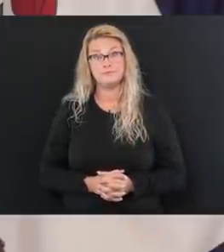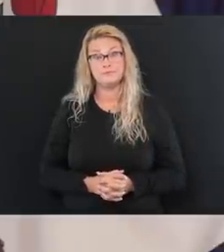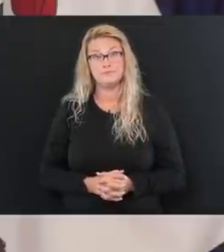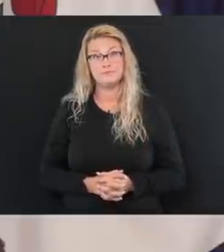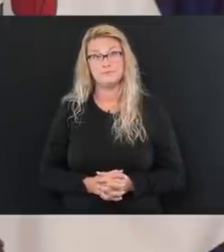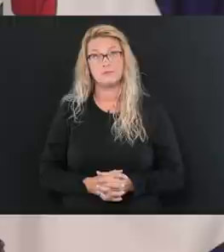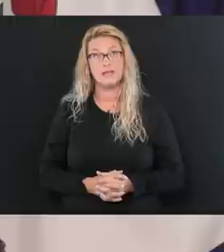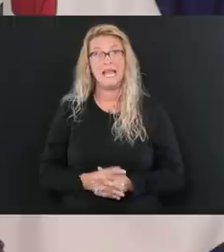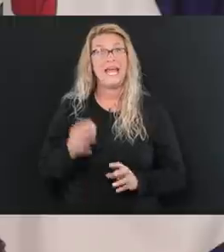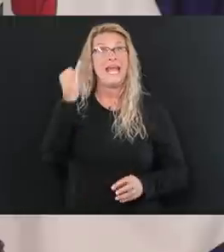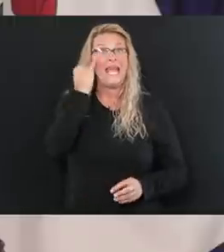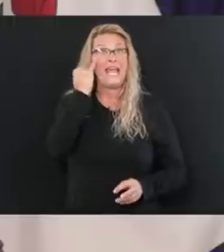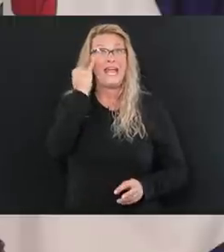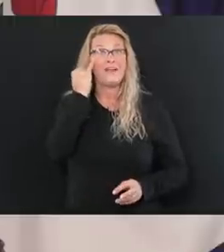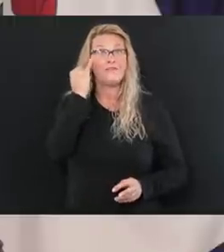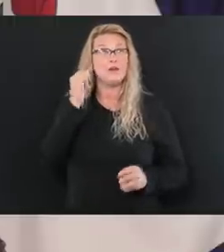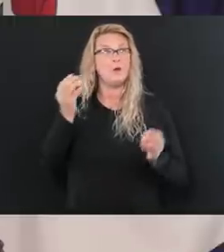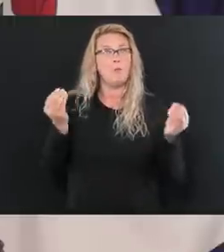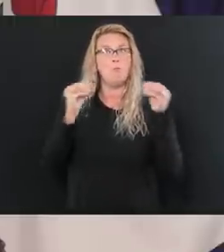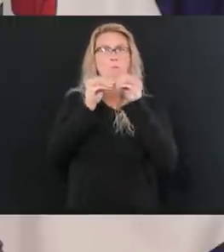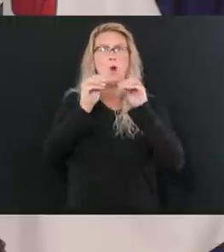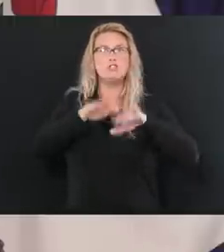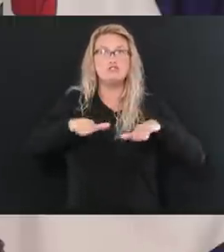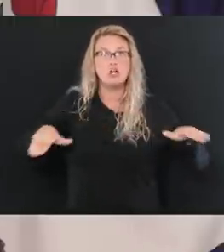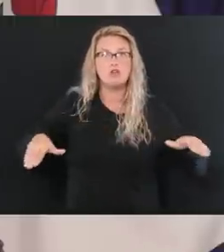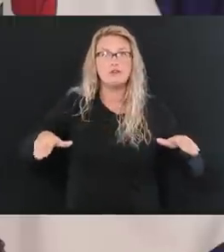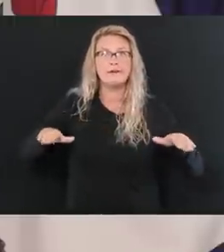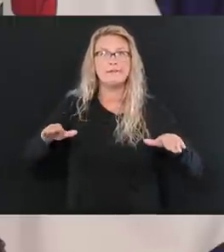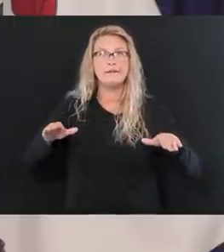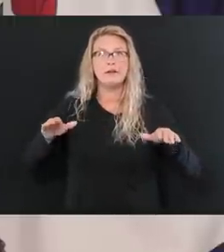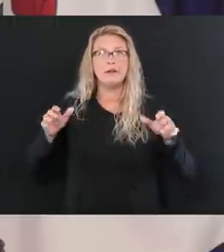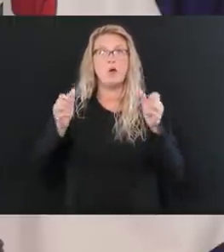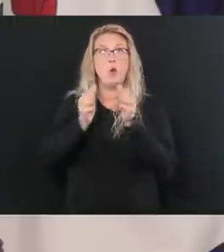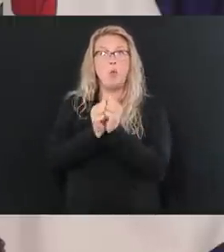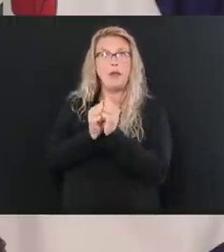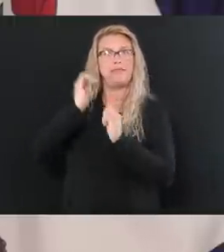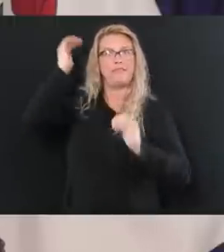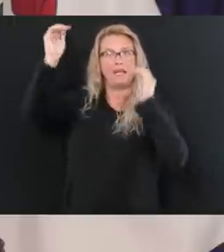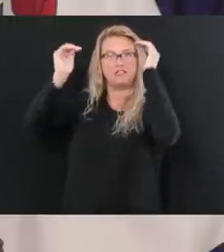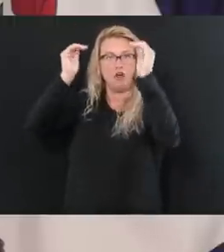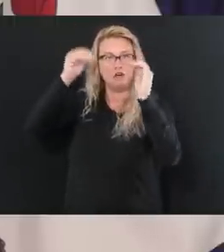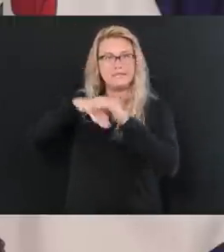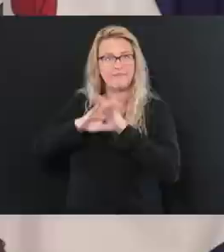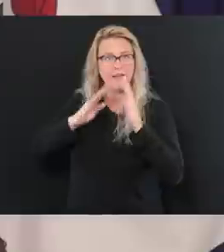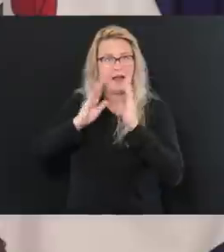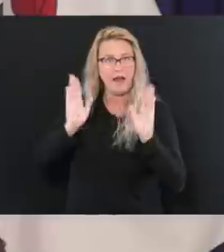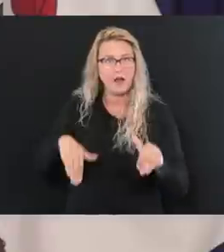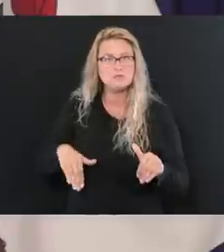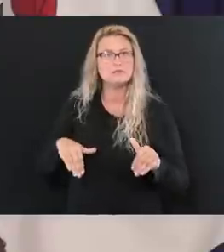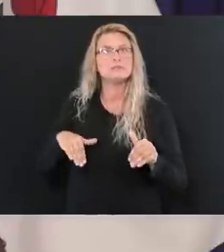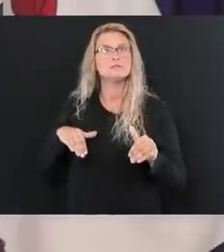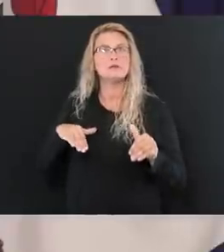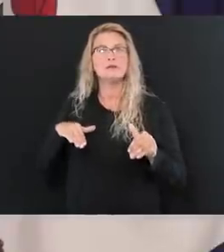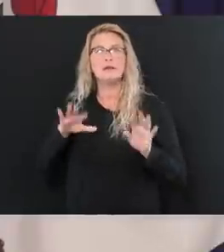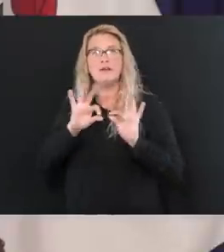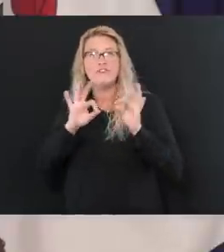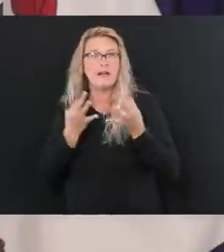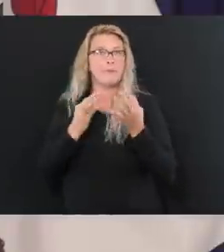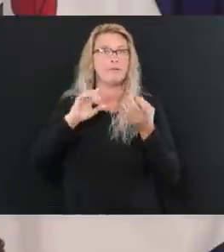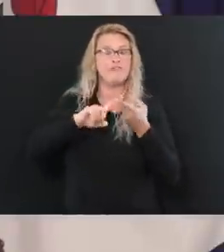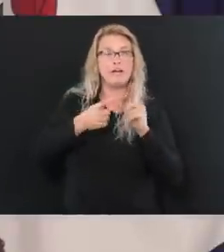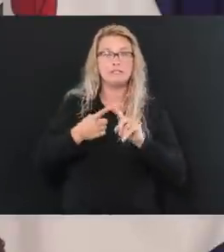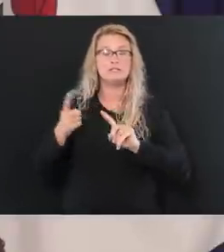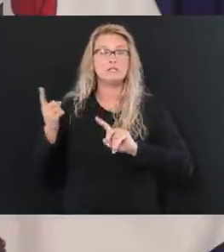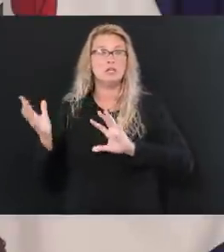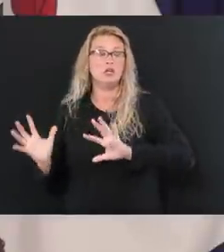children as well as the adults, as well as somebody that has a real concern, as well